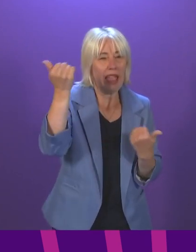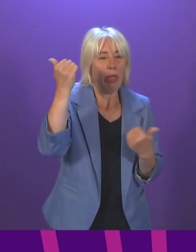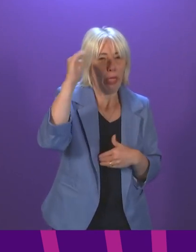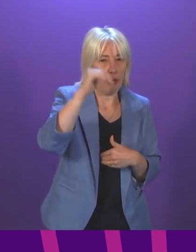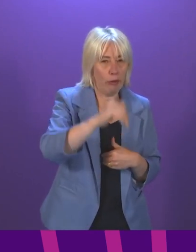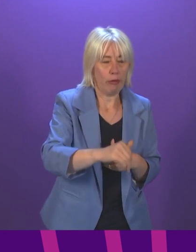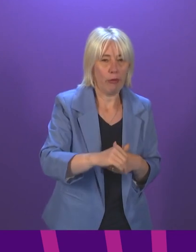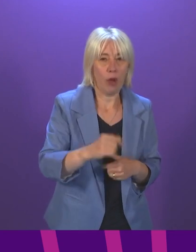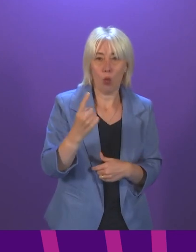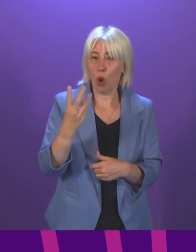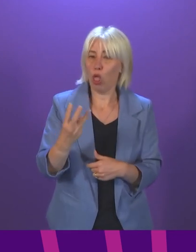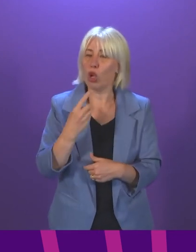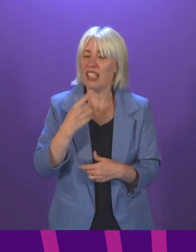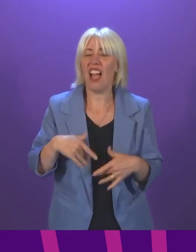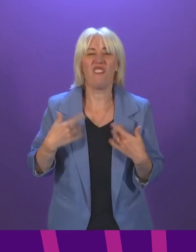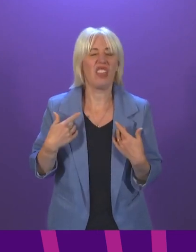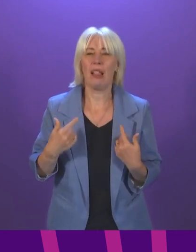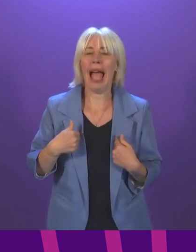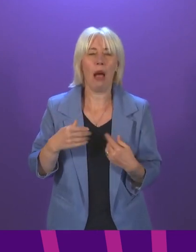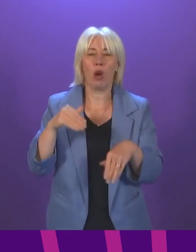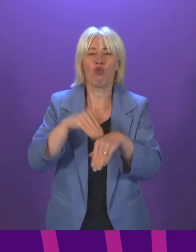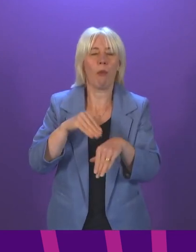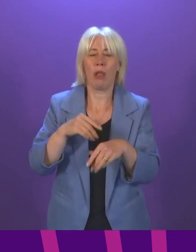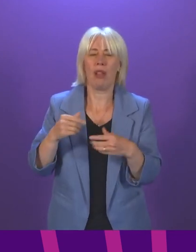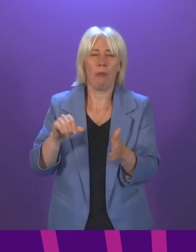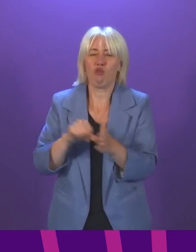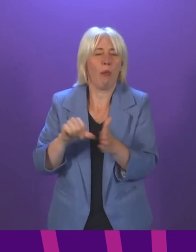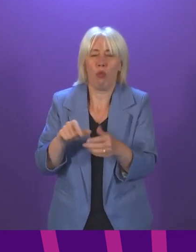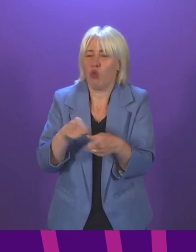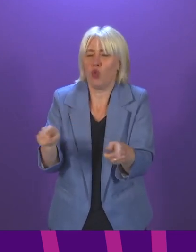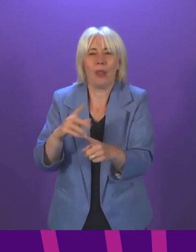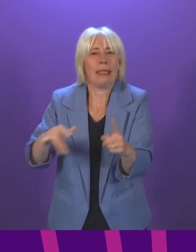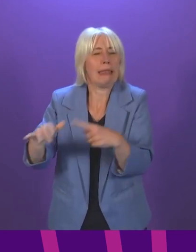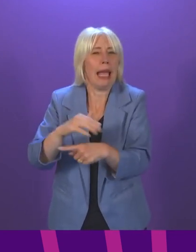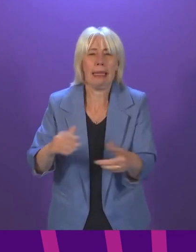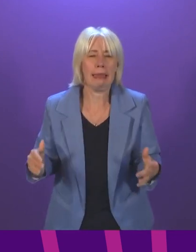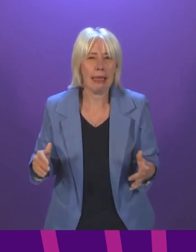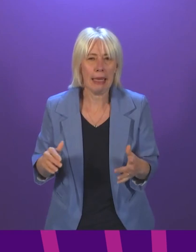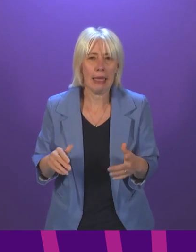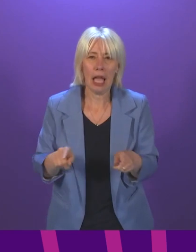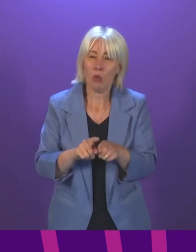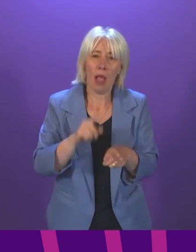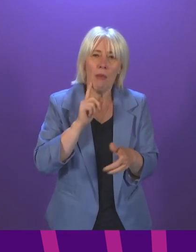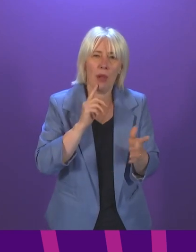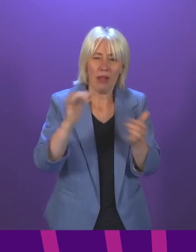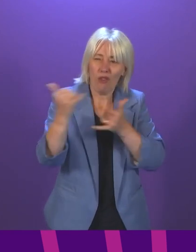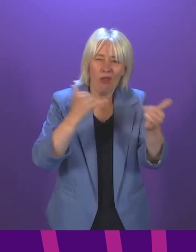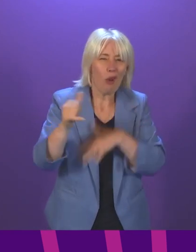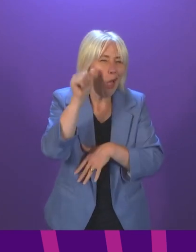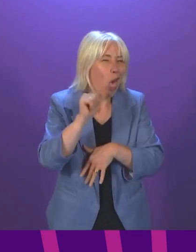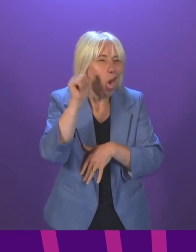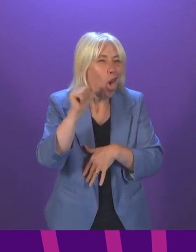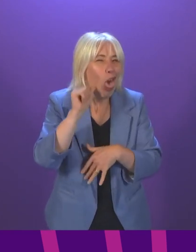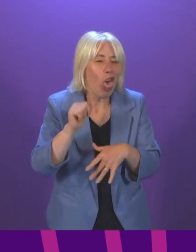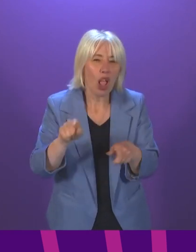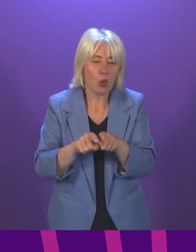to be a burden to society, but a staggering 71 per cent being targeted by phone scammers. First Minister, these